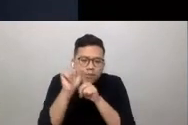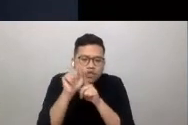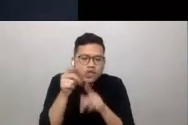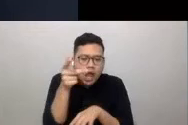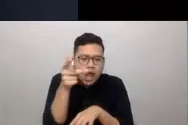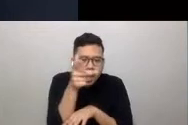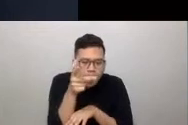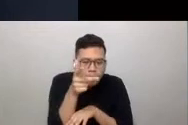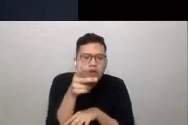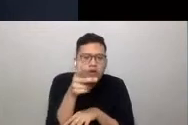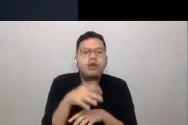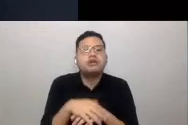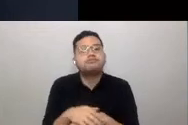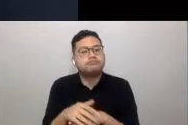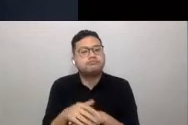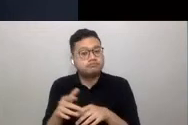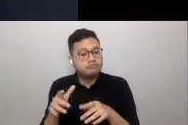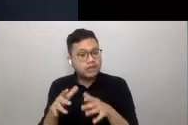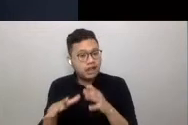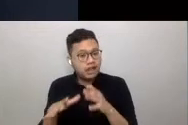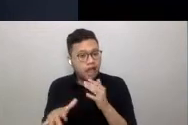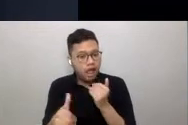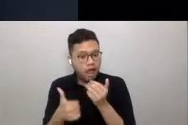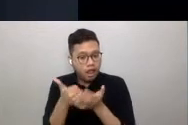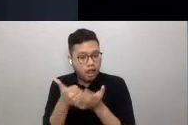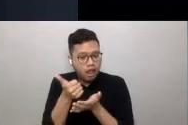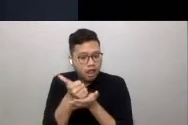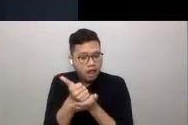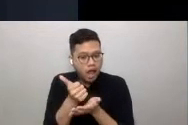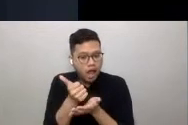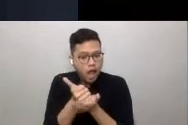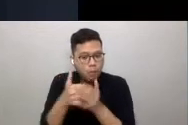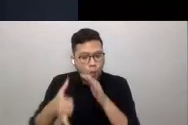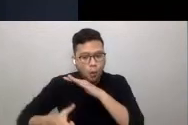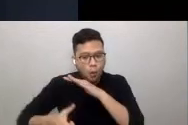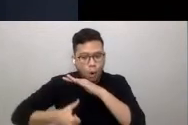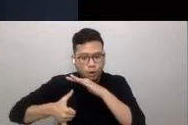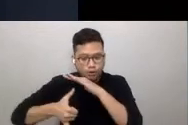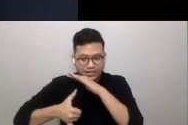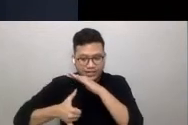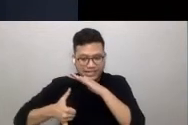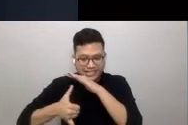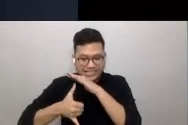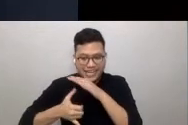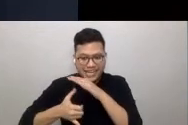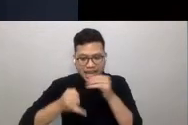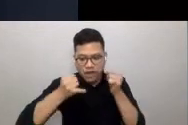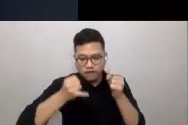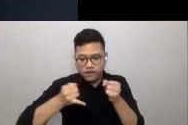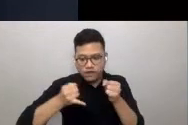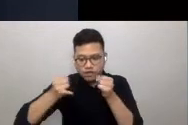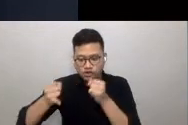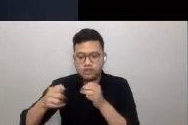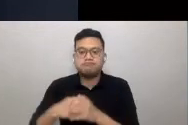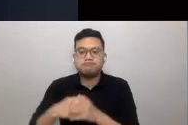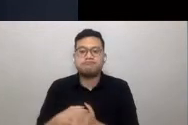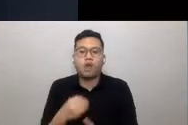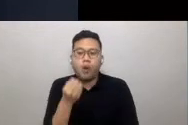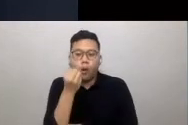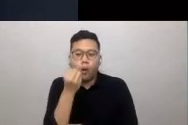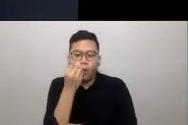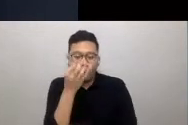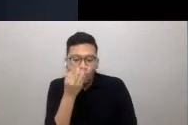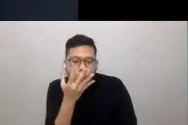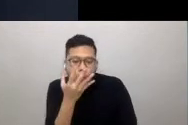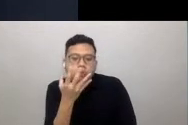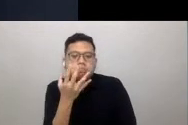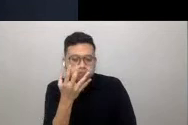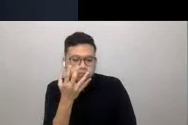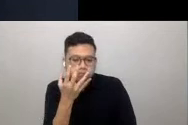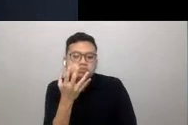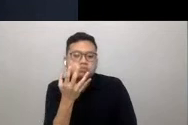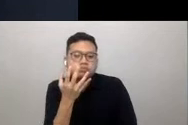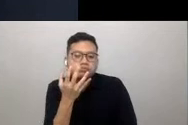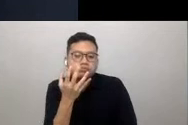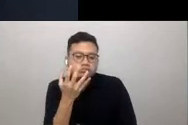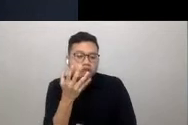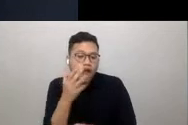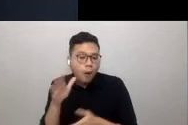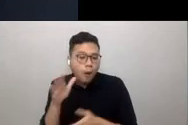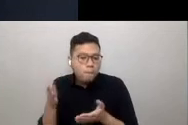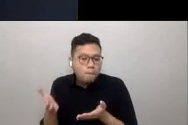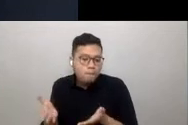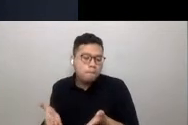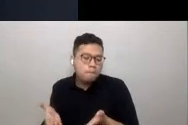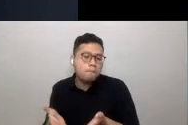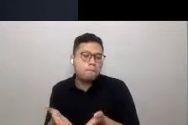measures aided the monitoring of quarantine individuals. Hong Kong responded to the pandemic by promoting better